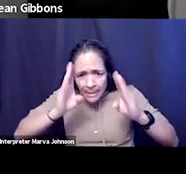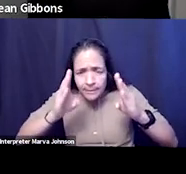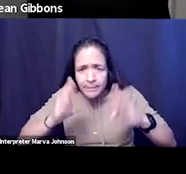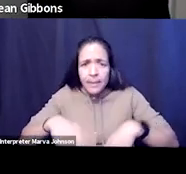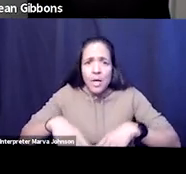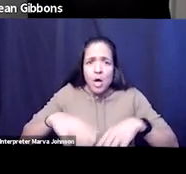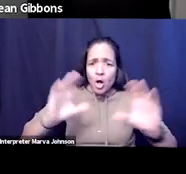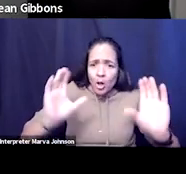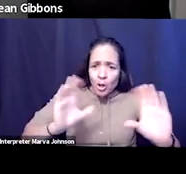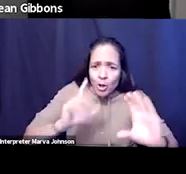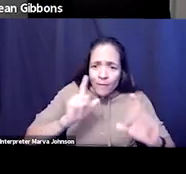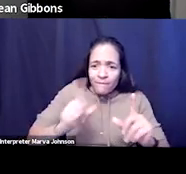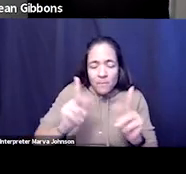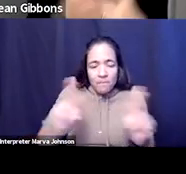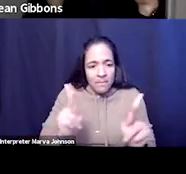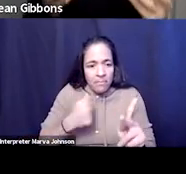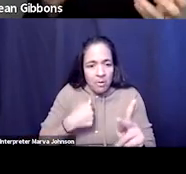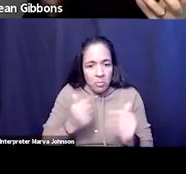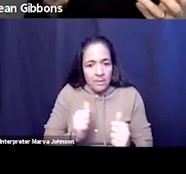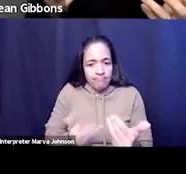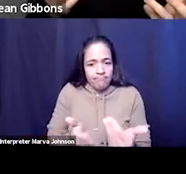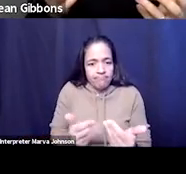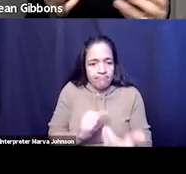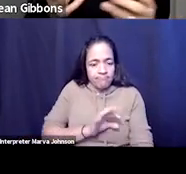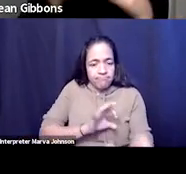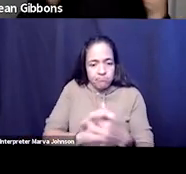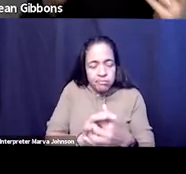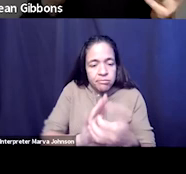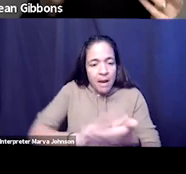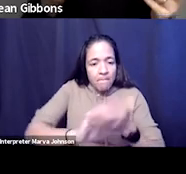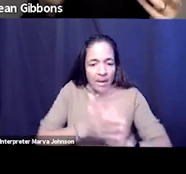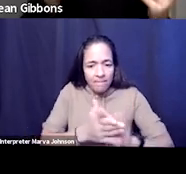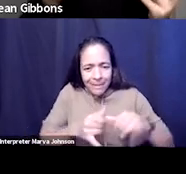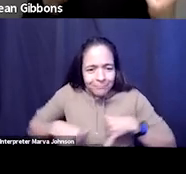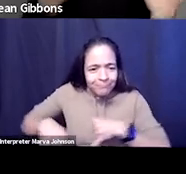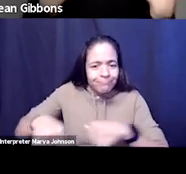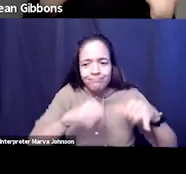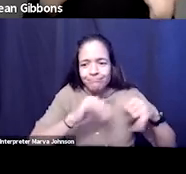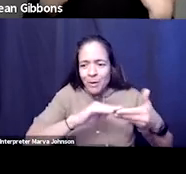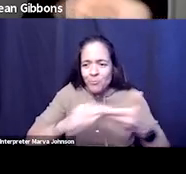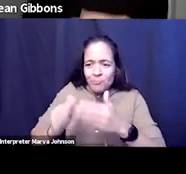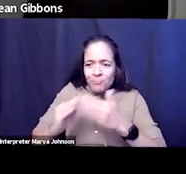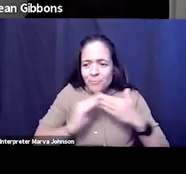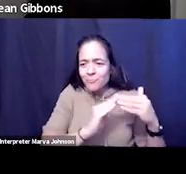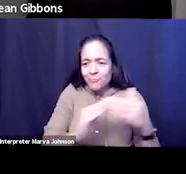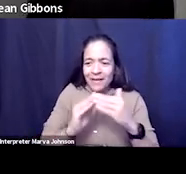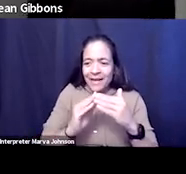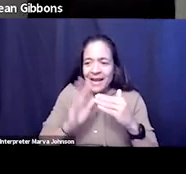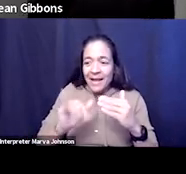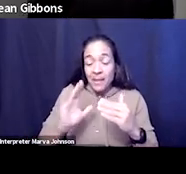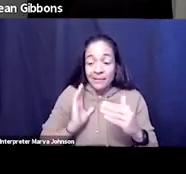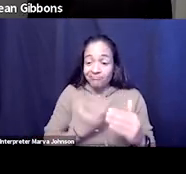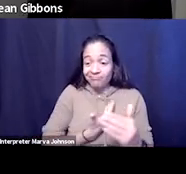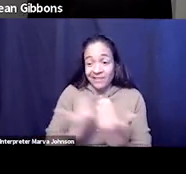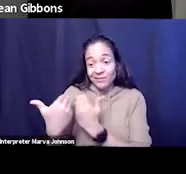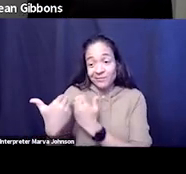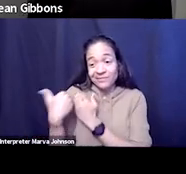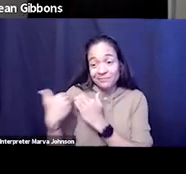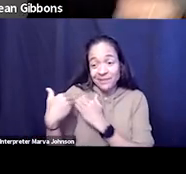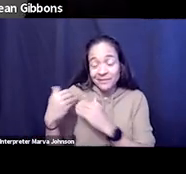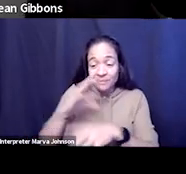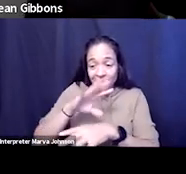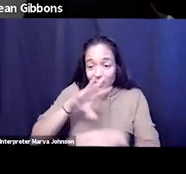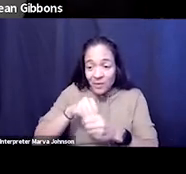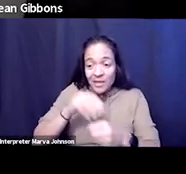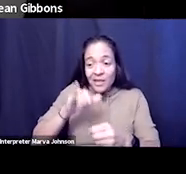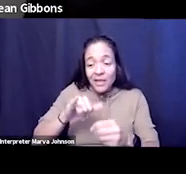we uh we have a relationship with that we are in community with and so that is increasingly going to be a charge that falls on all of us who do communications work foundations and non